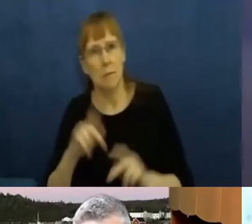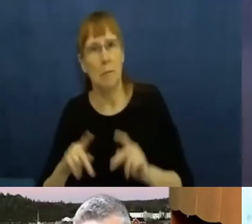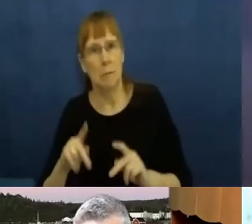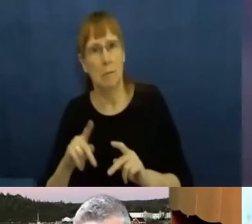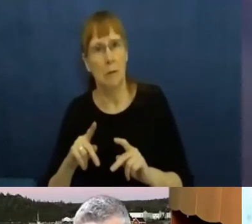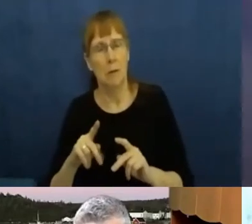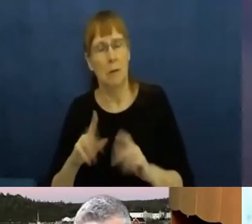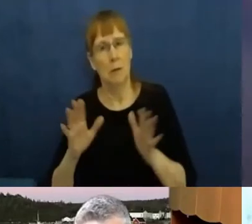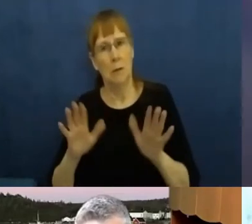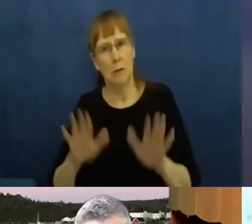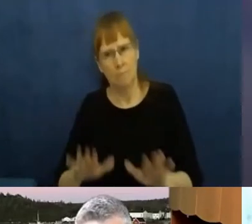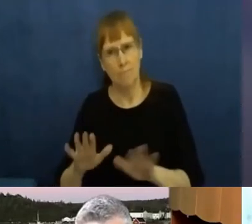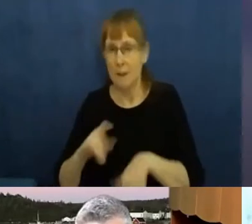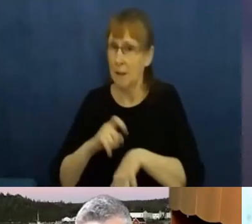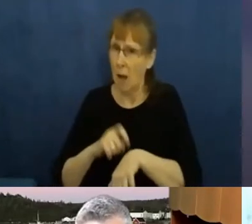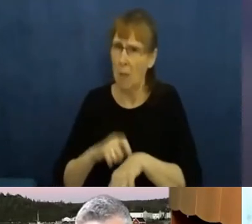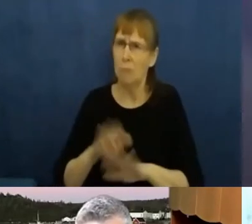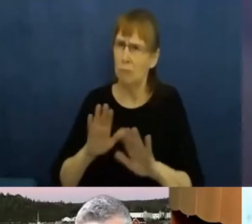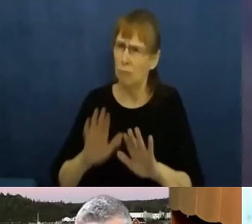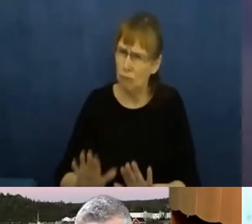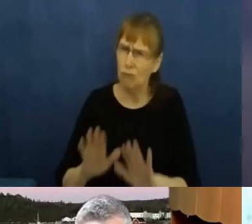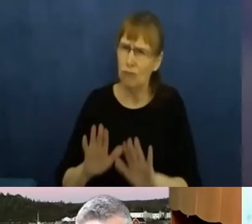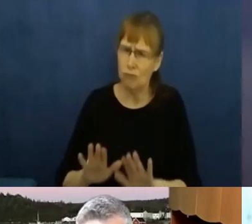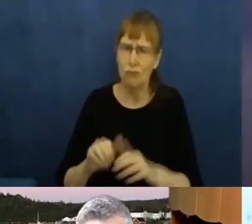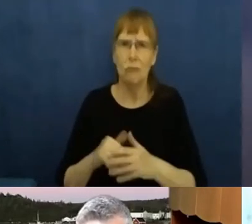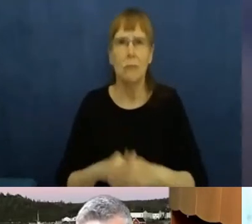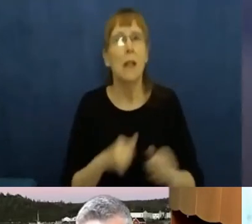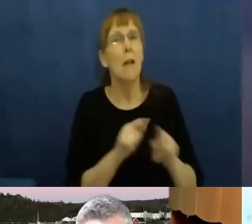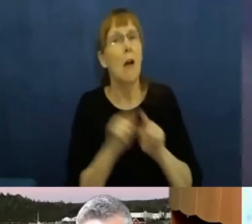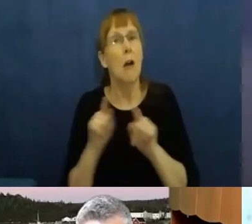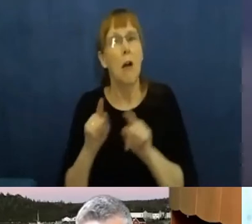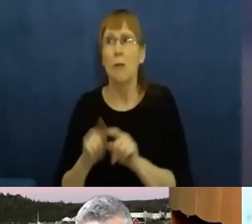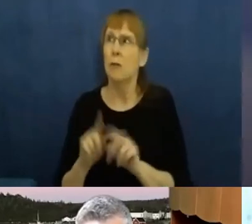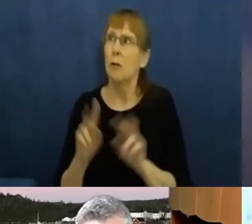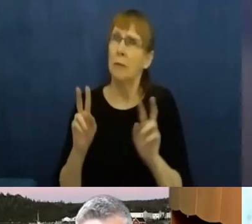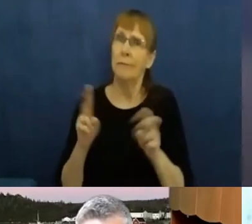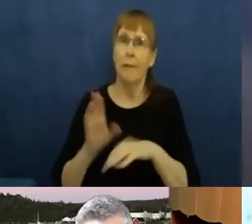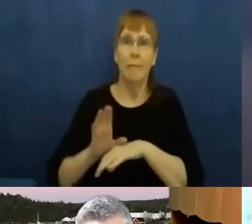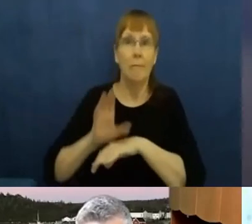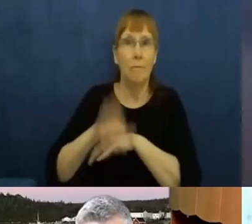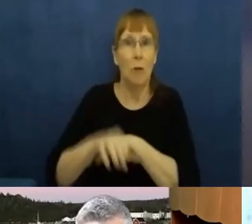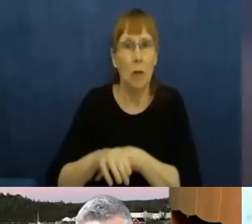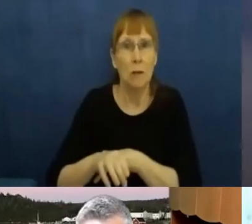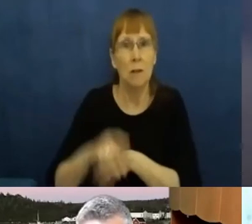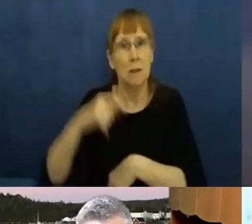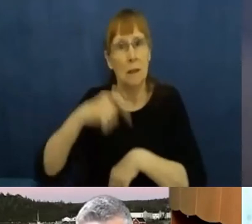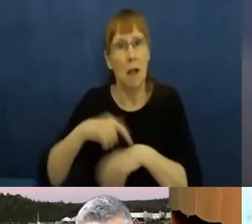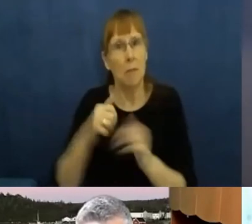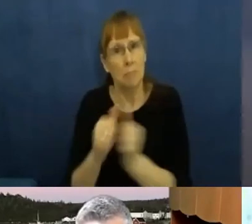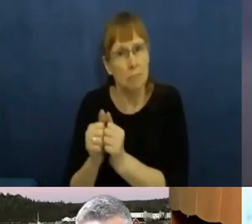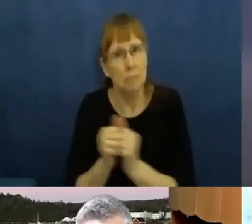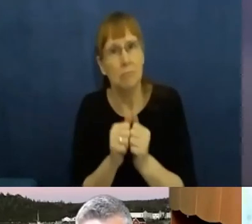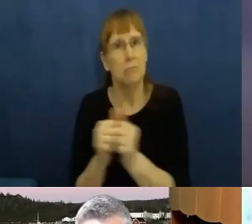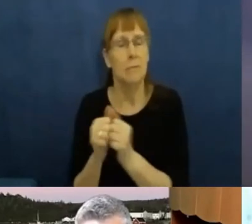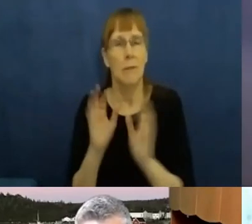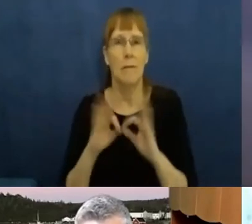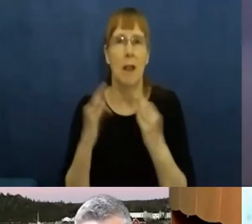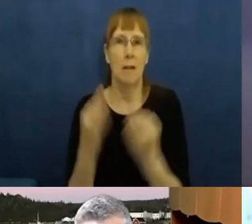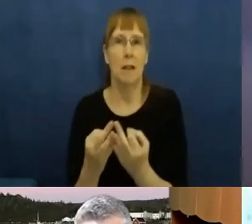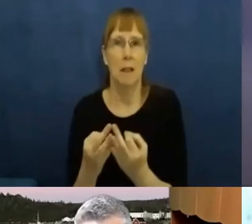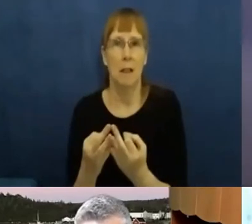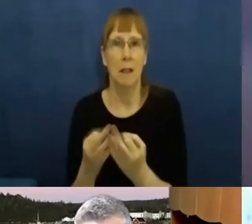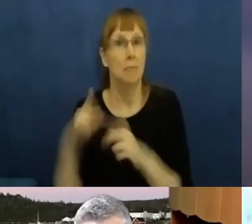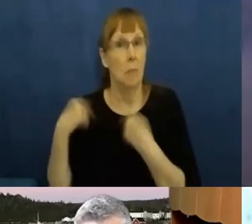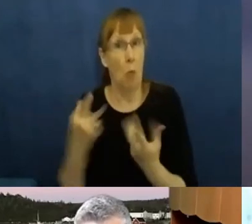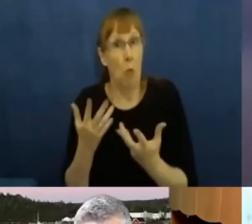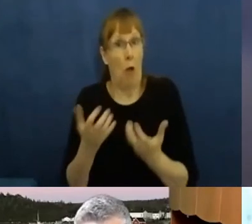in a way that we haven't, that we've always longed for, but haven't had the opportunity. I'd like to turn over at this point